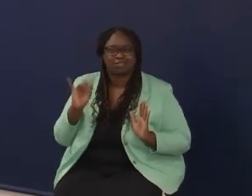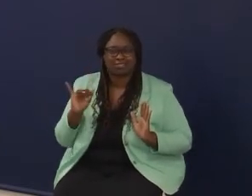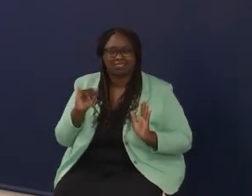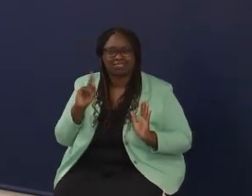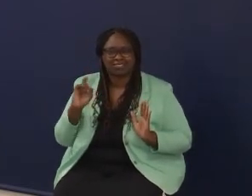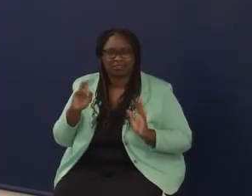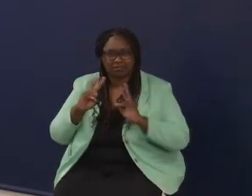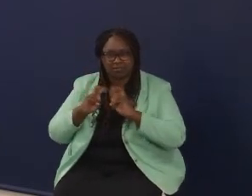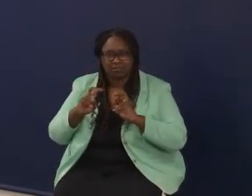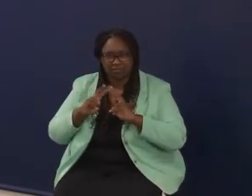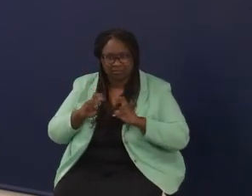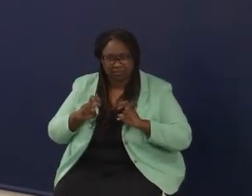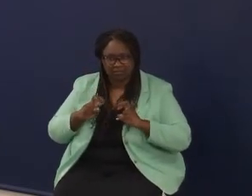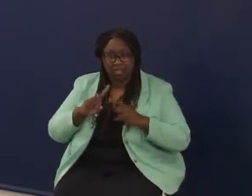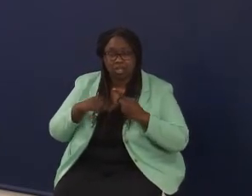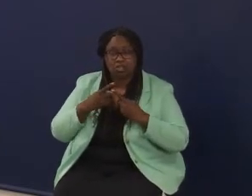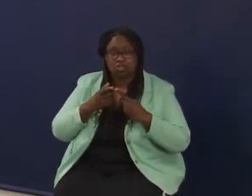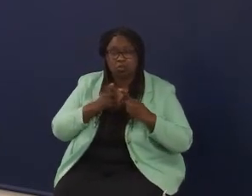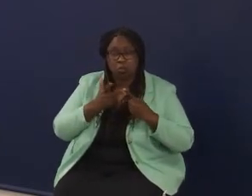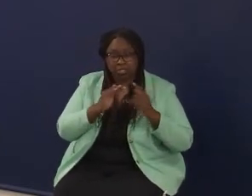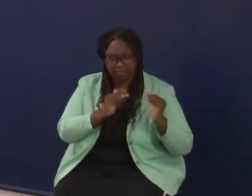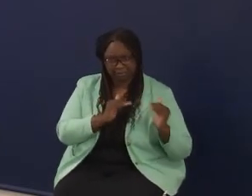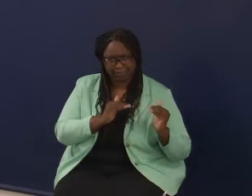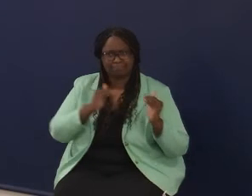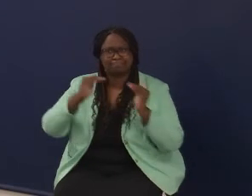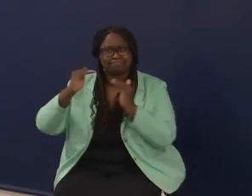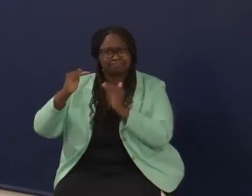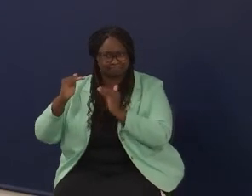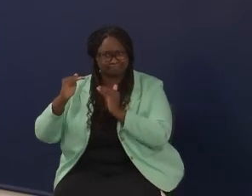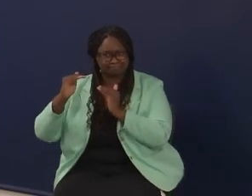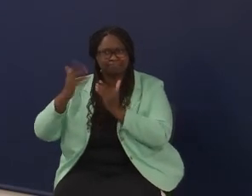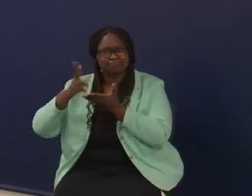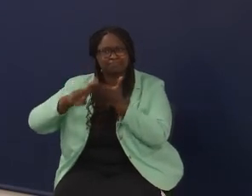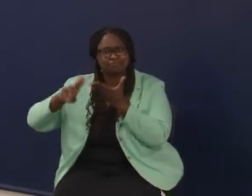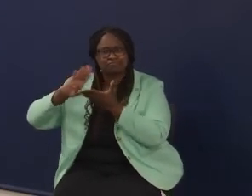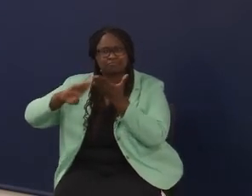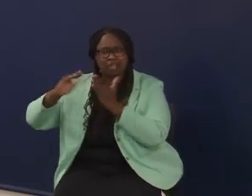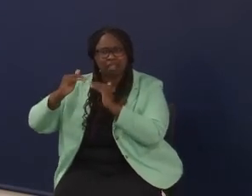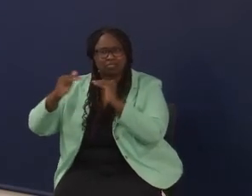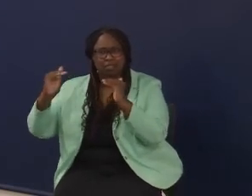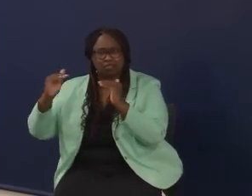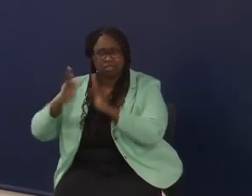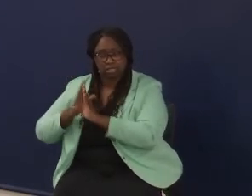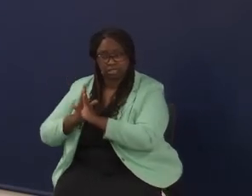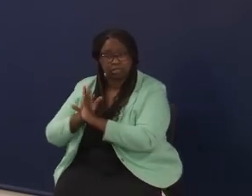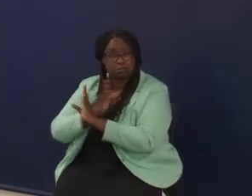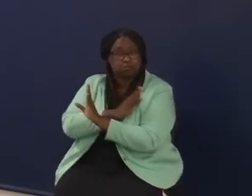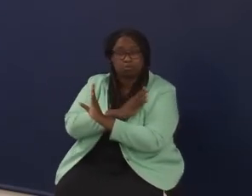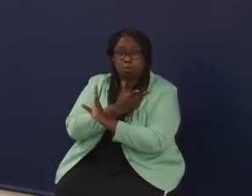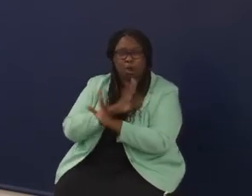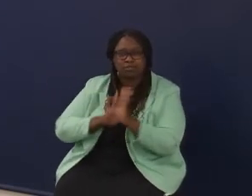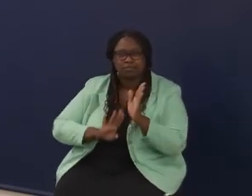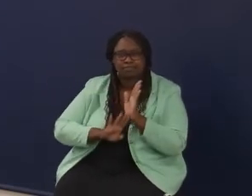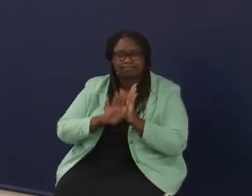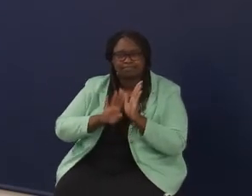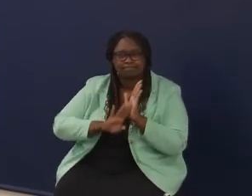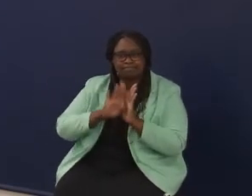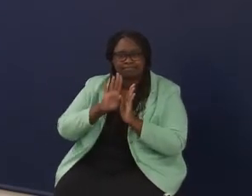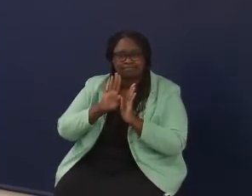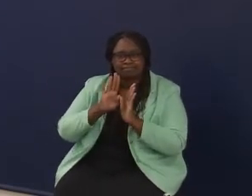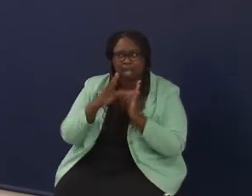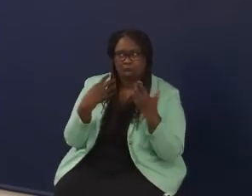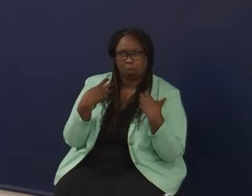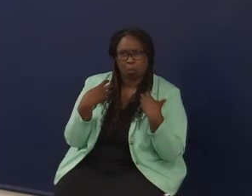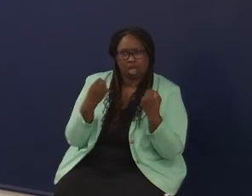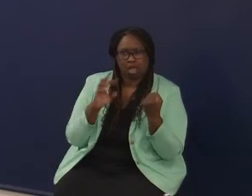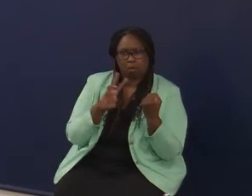get to the post-secondary level, because we do have some of those dispositions that we develop, hope, grit, well-being, as much